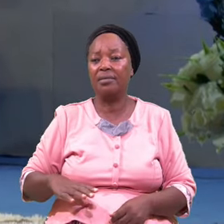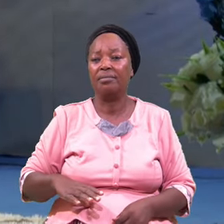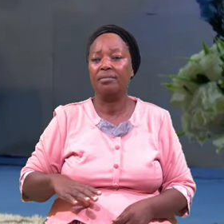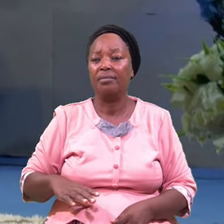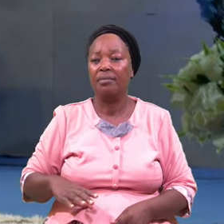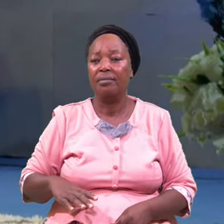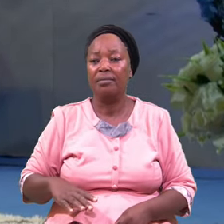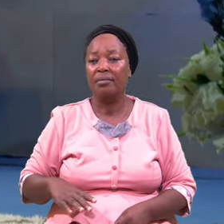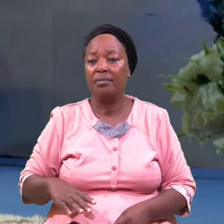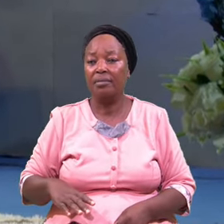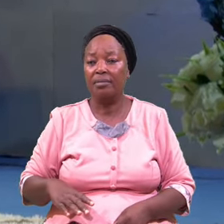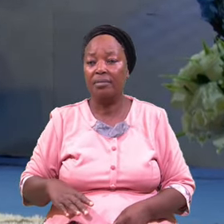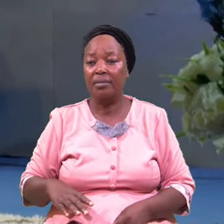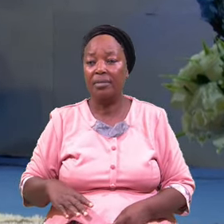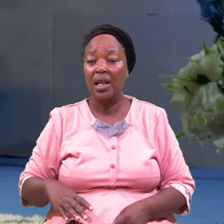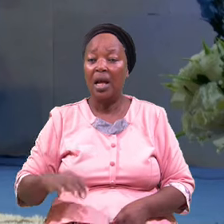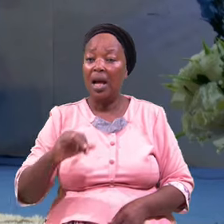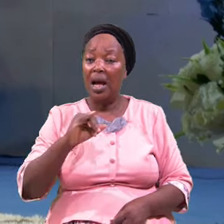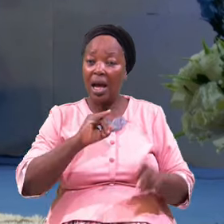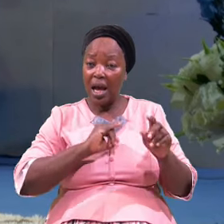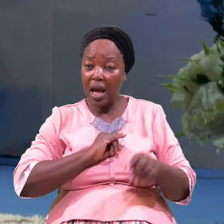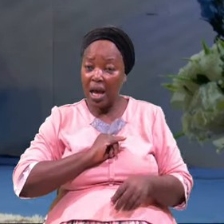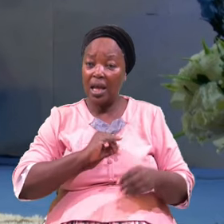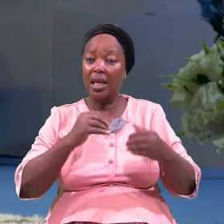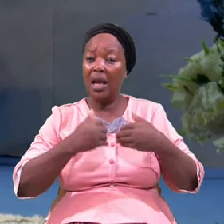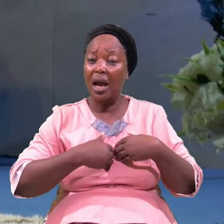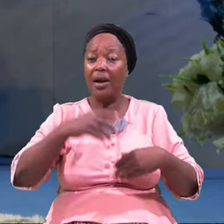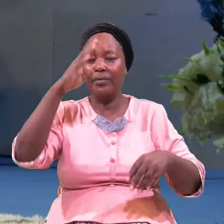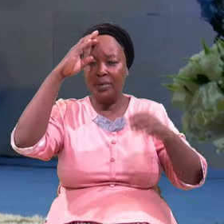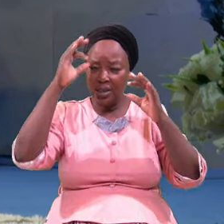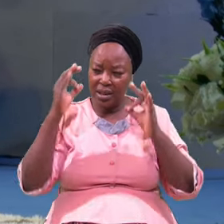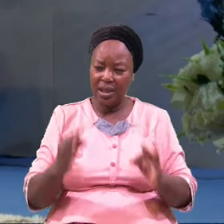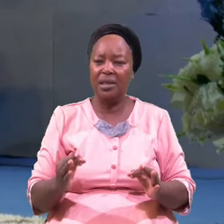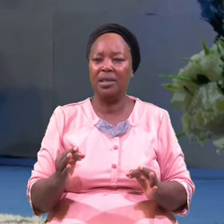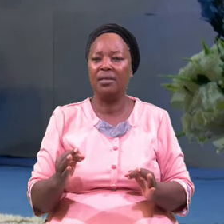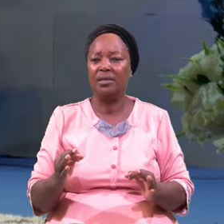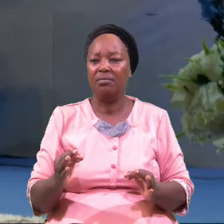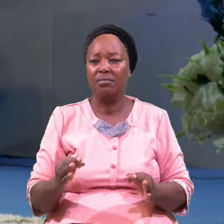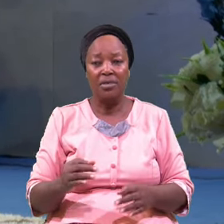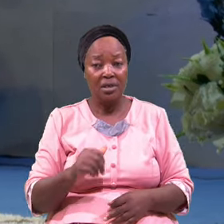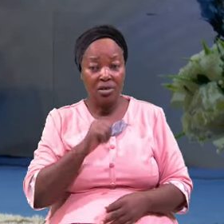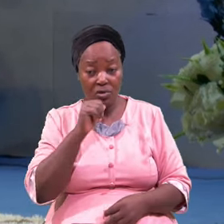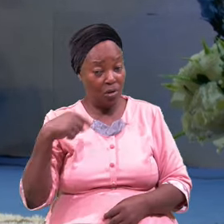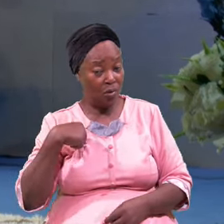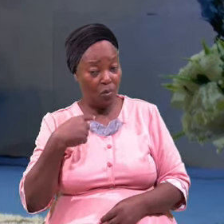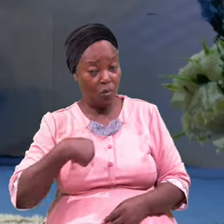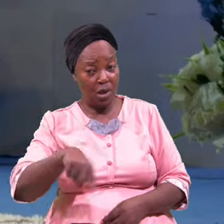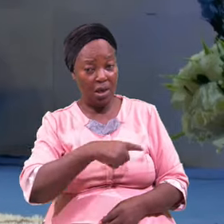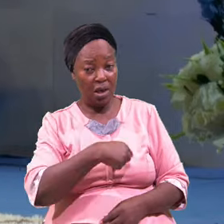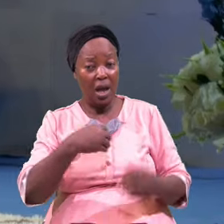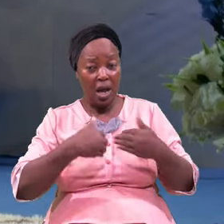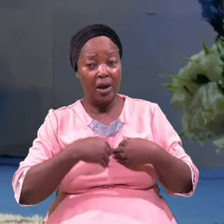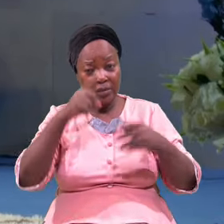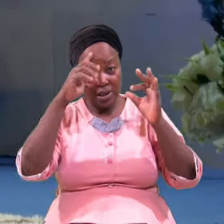I Have Decided Not We Have Decided To Follow